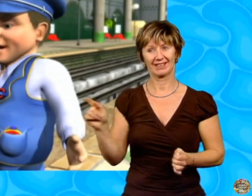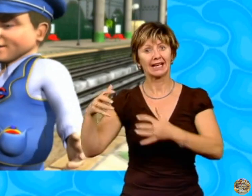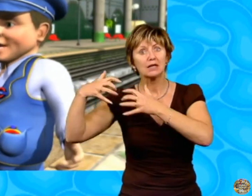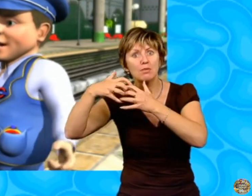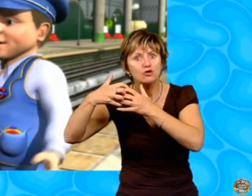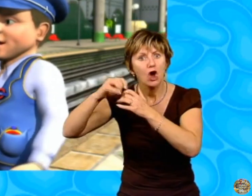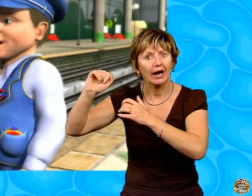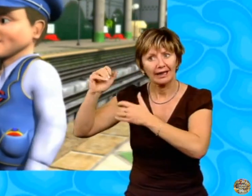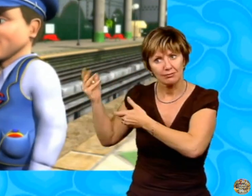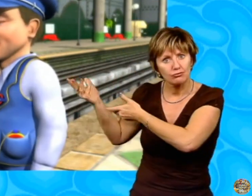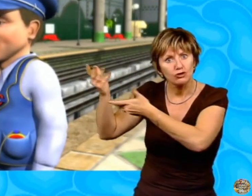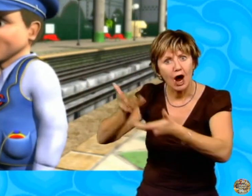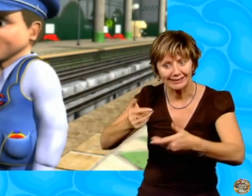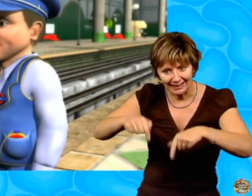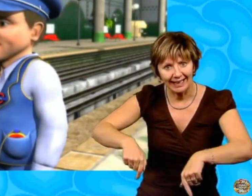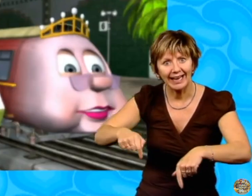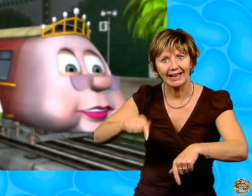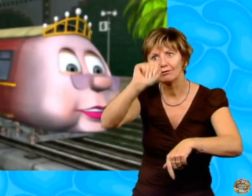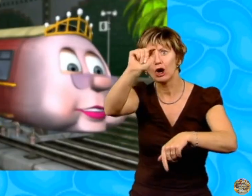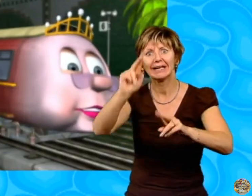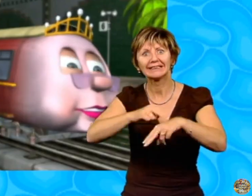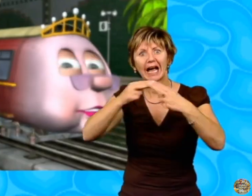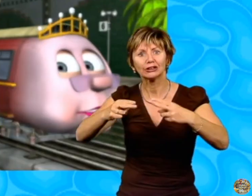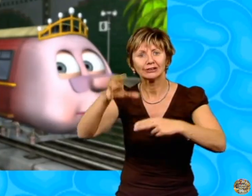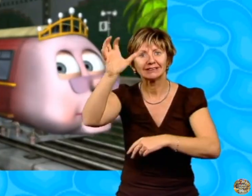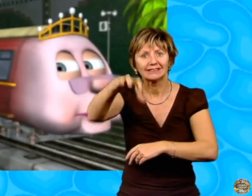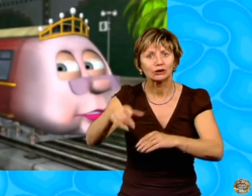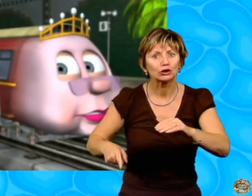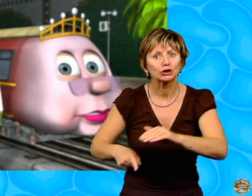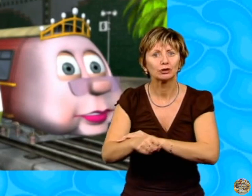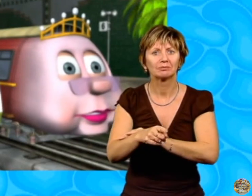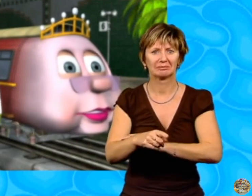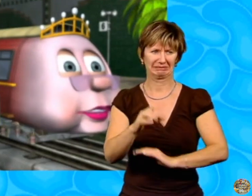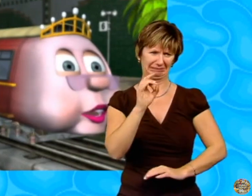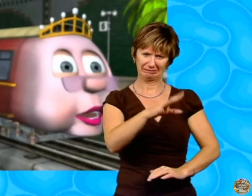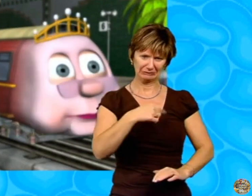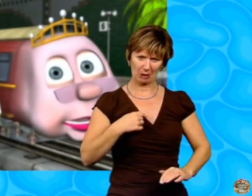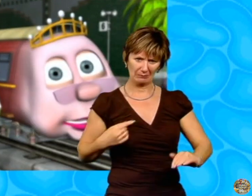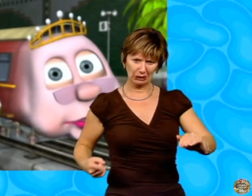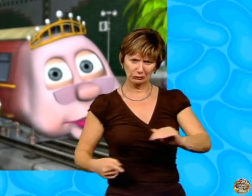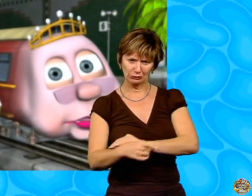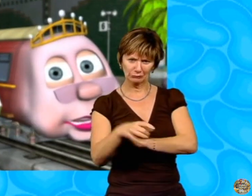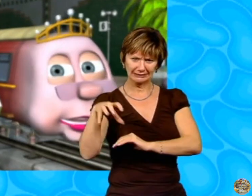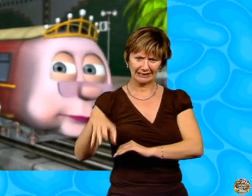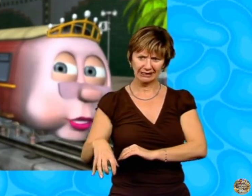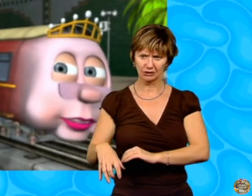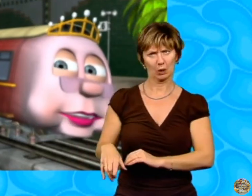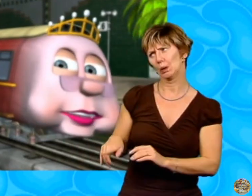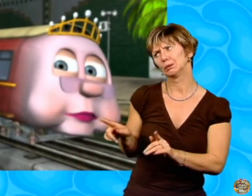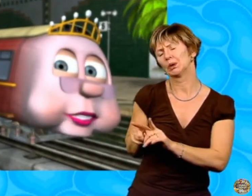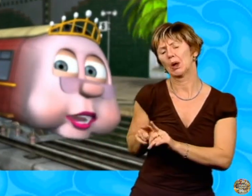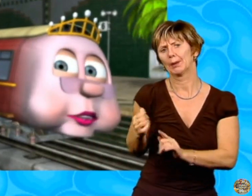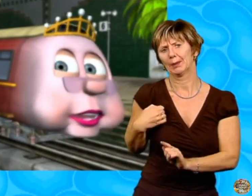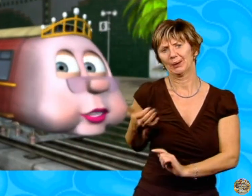Brooklyn's gift to the international underground. Well, I don't want it on my line. Or mine. That